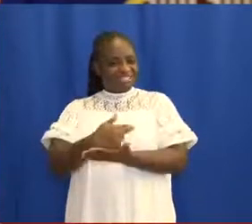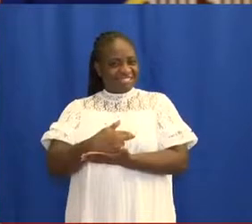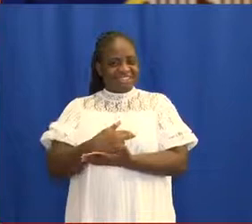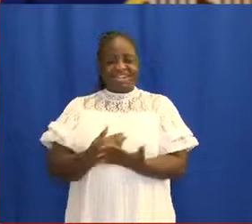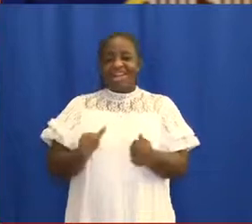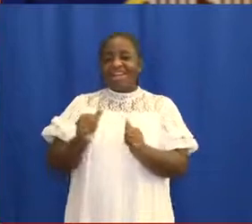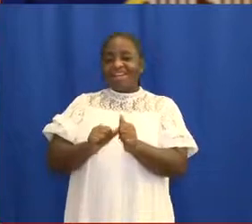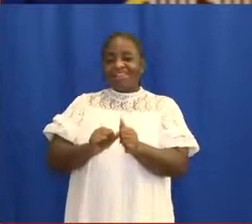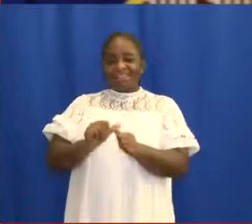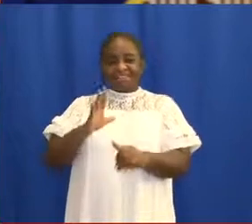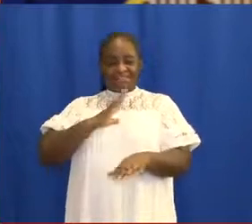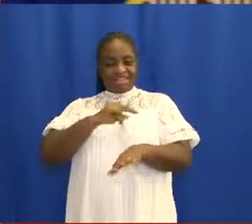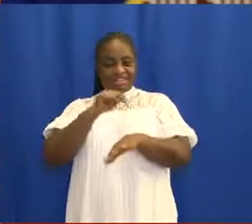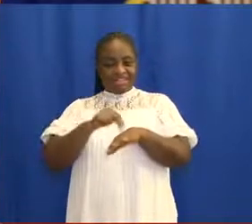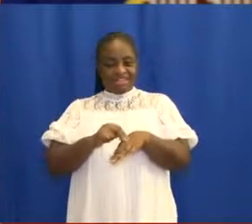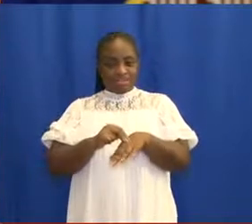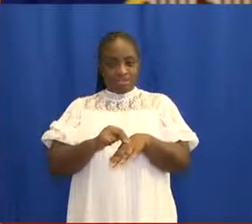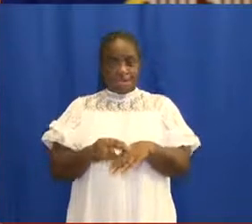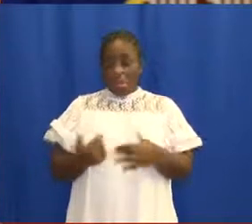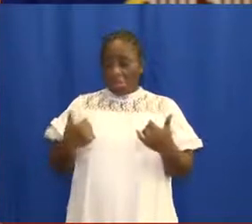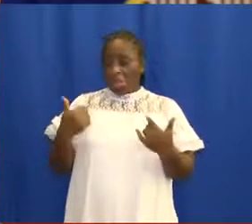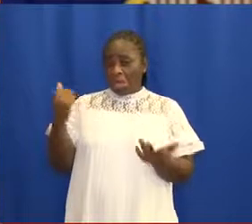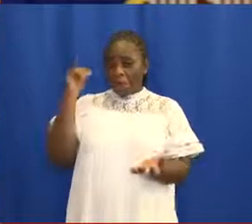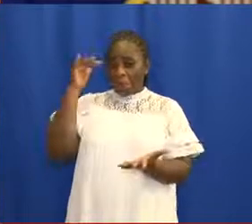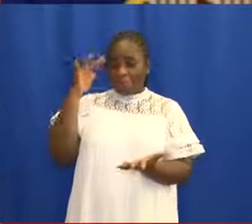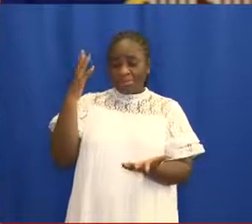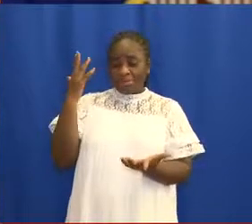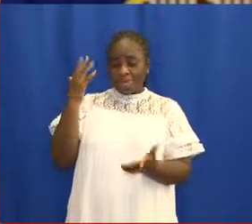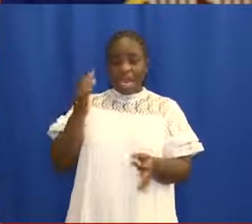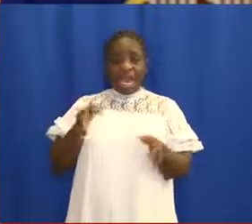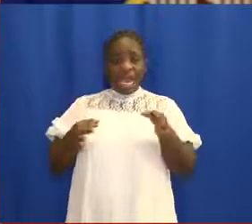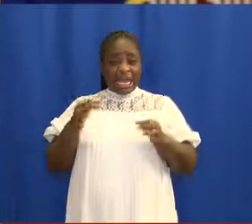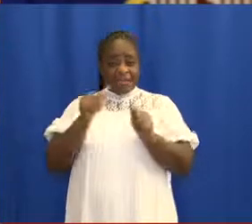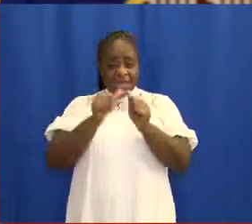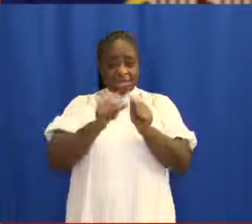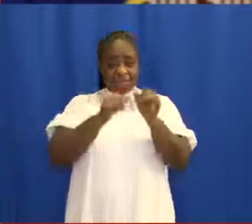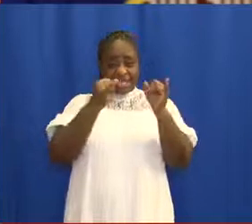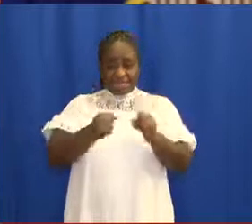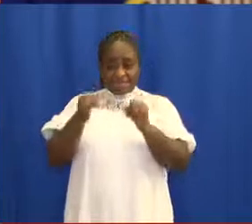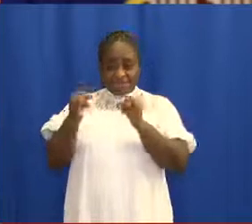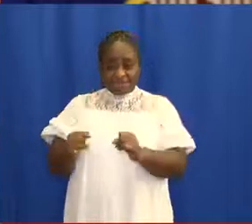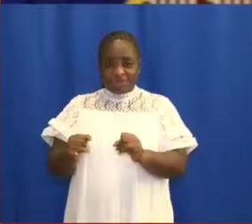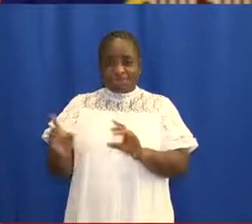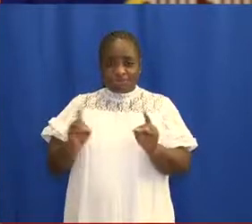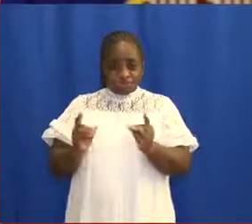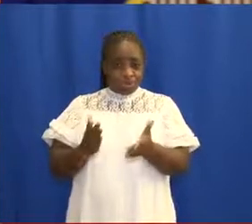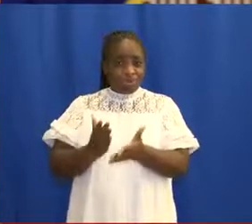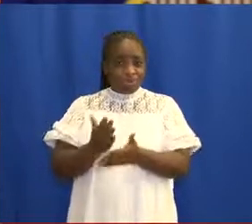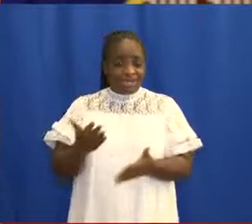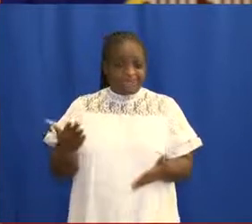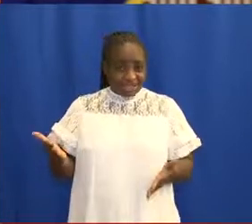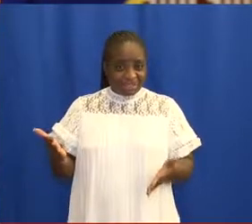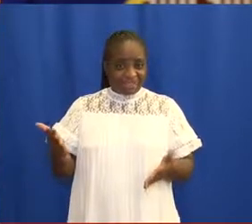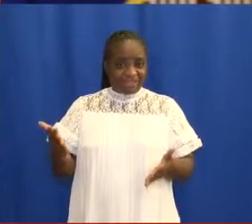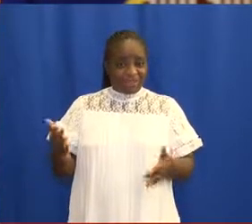return to normal daily routines. I remain hopeful that if each one of us embraces fully the safety